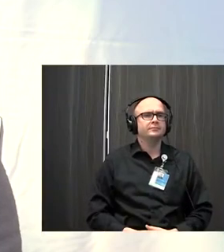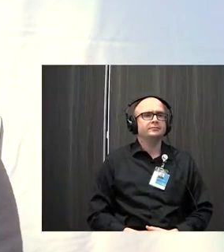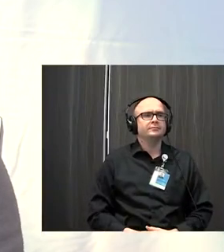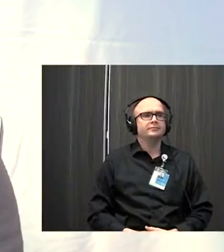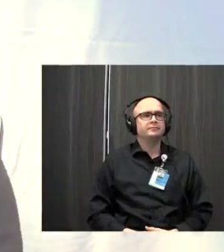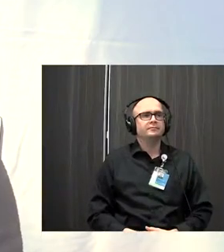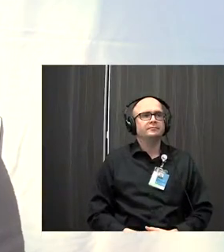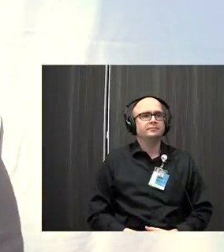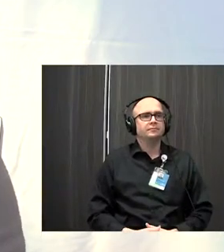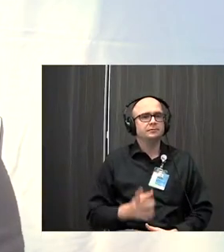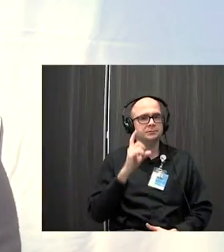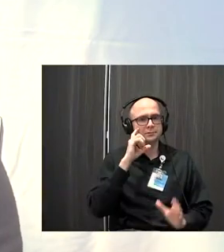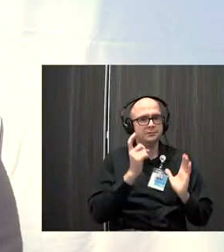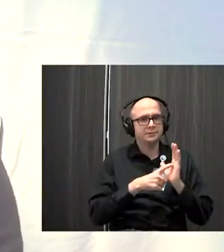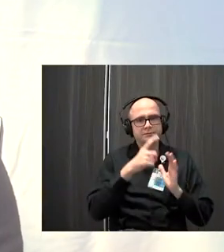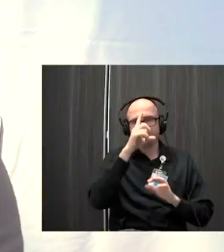Notice thoughts.